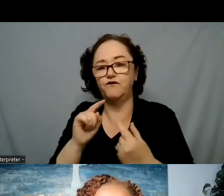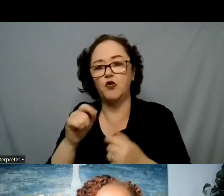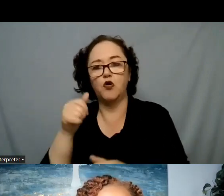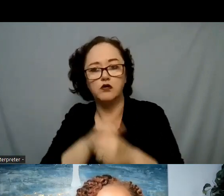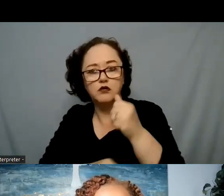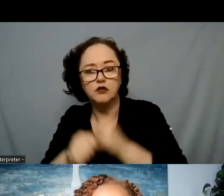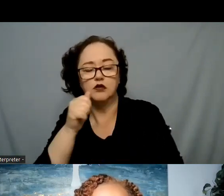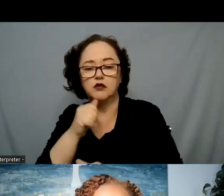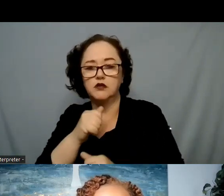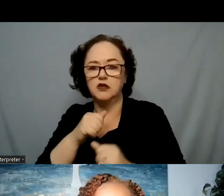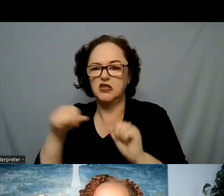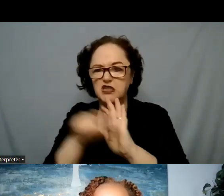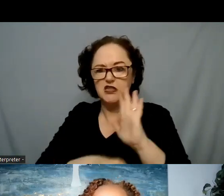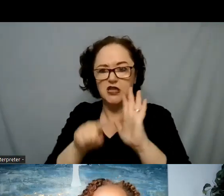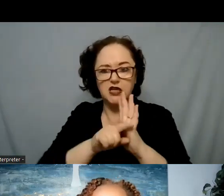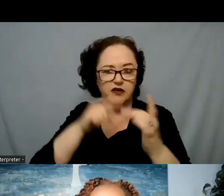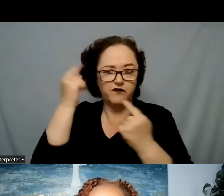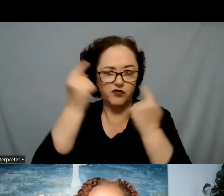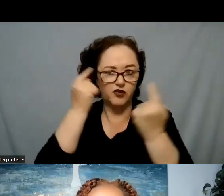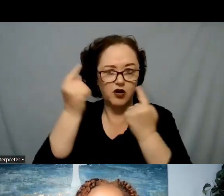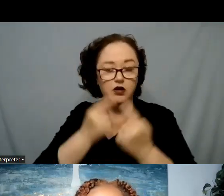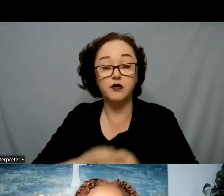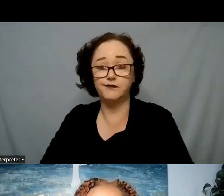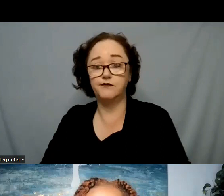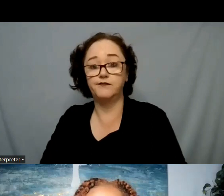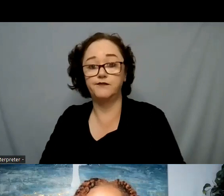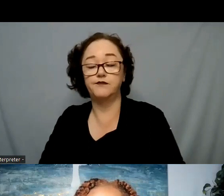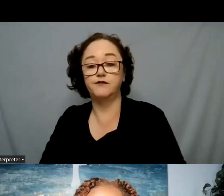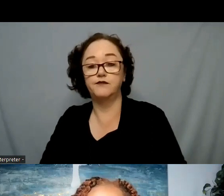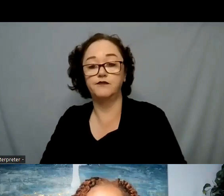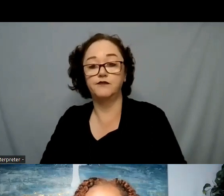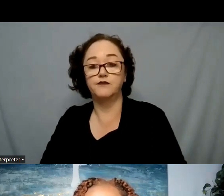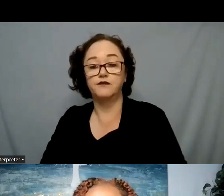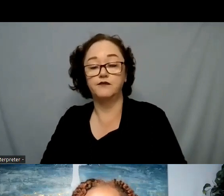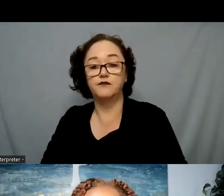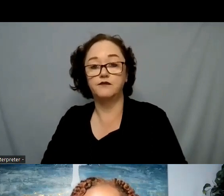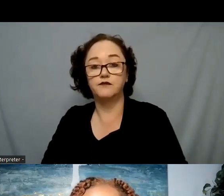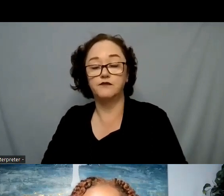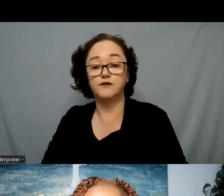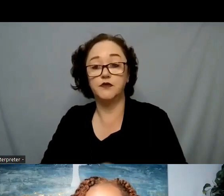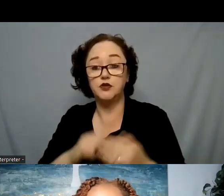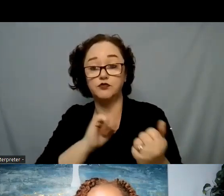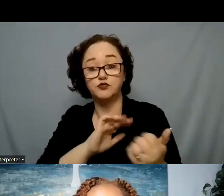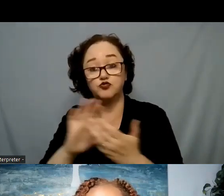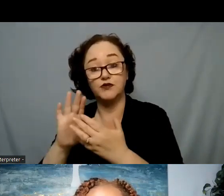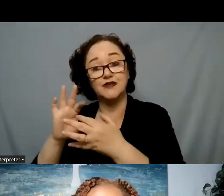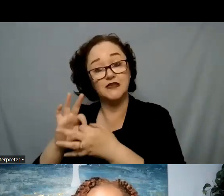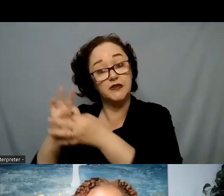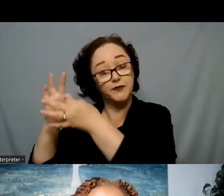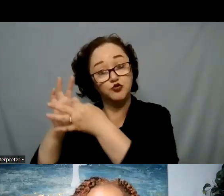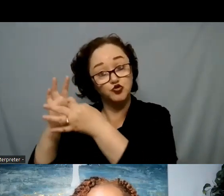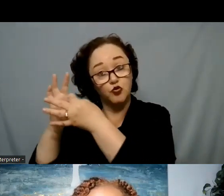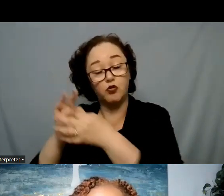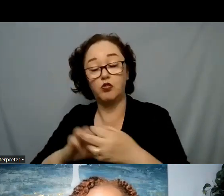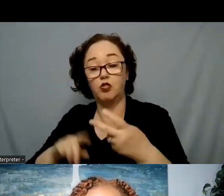thoughts for this individual. And so being able to address the spiritual issue, the cultural